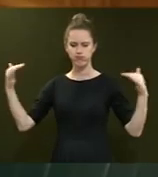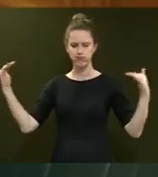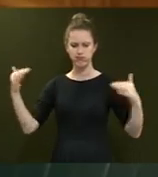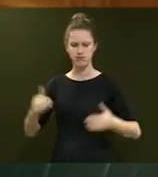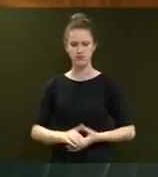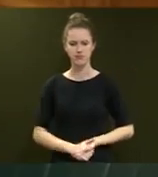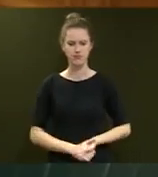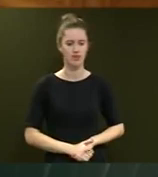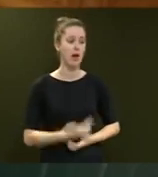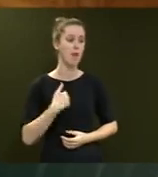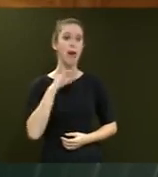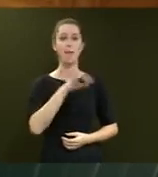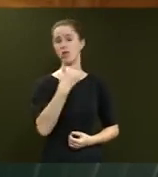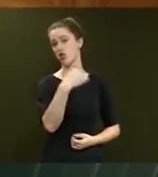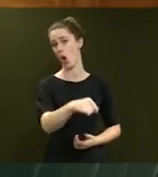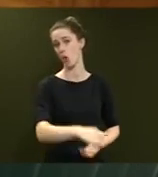In my opinion, no.